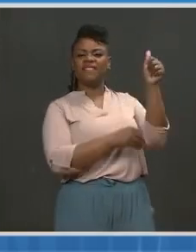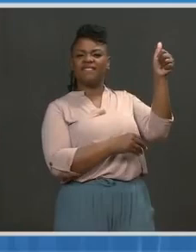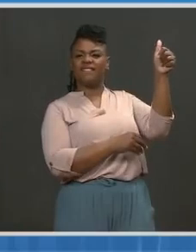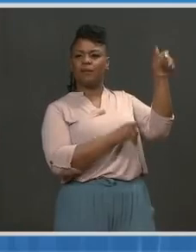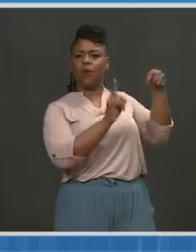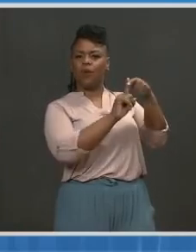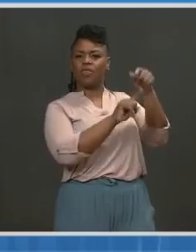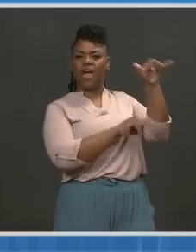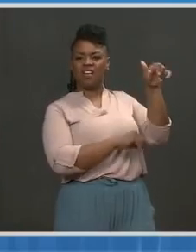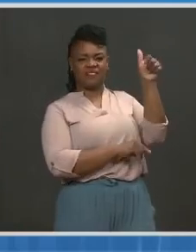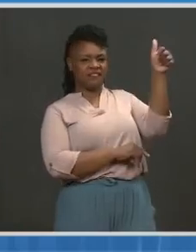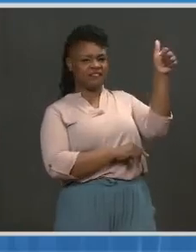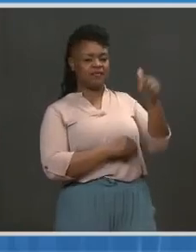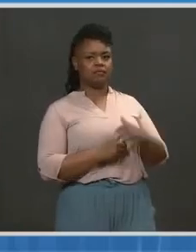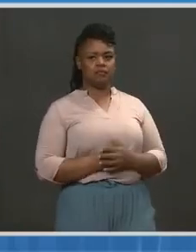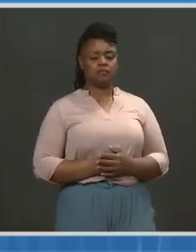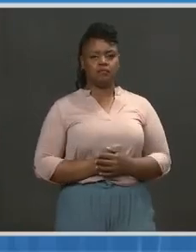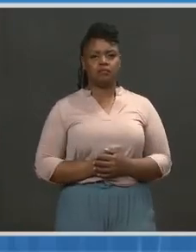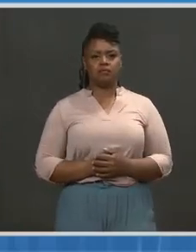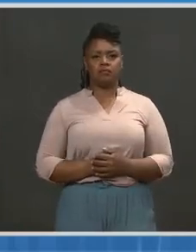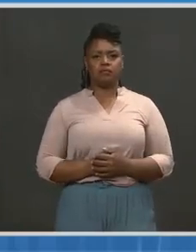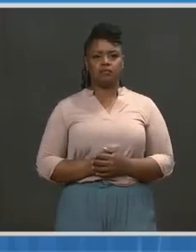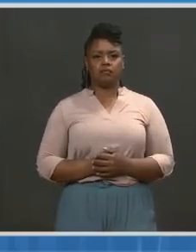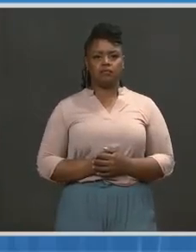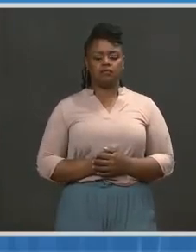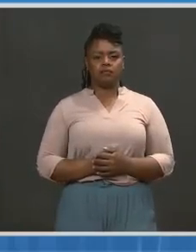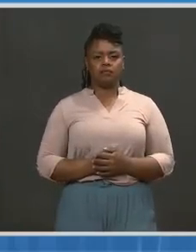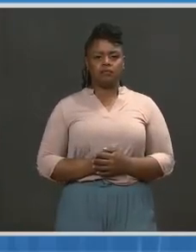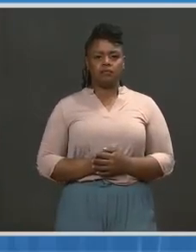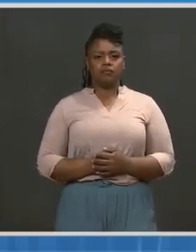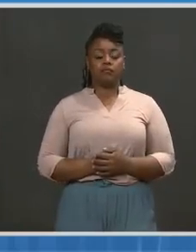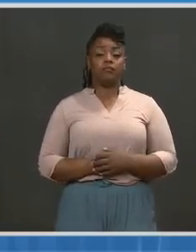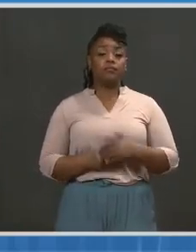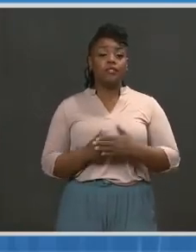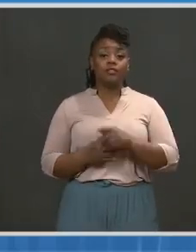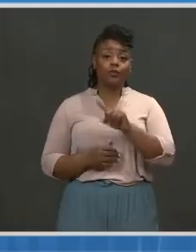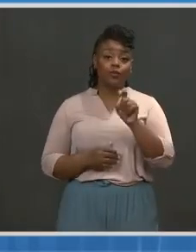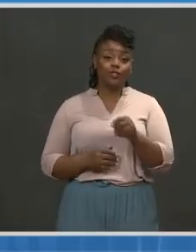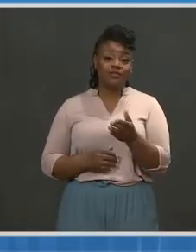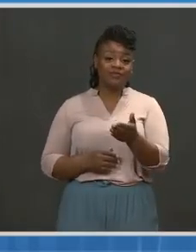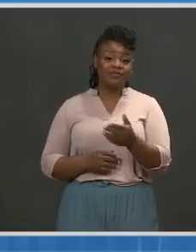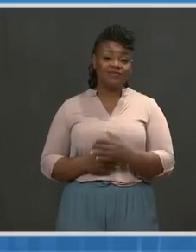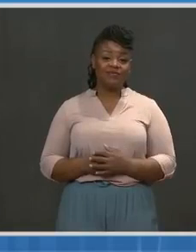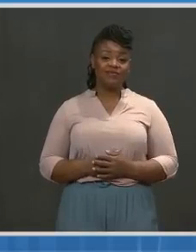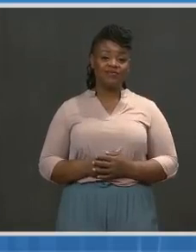president do that. And I think that'll give you the information you need. Next question, please.